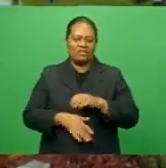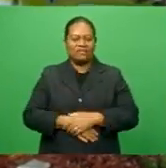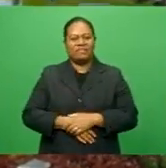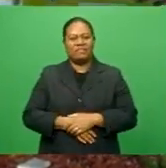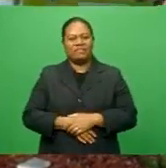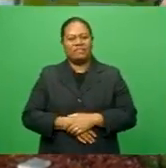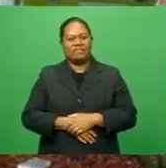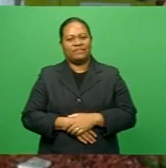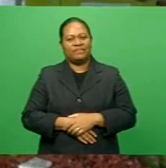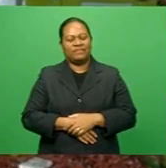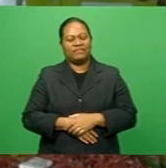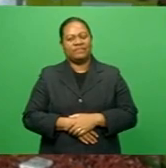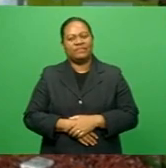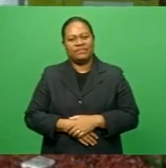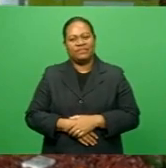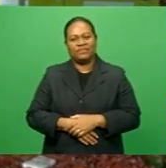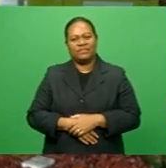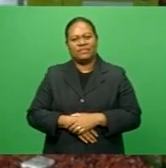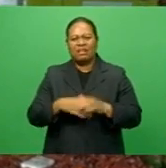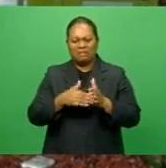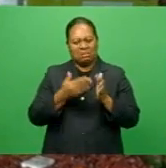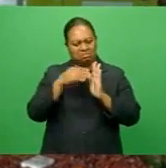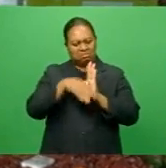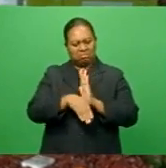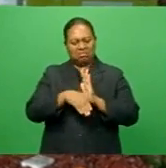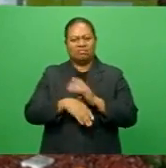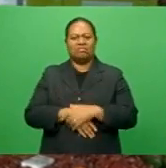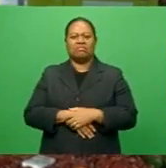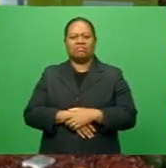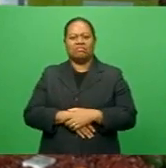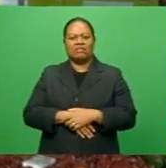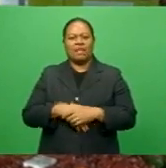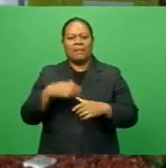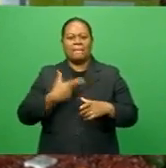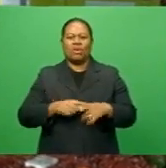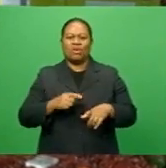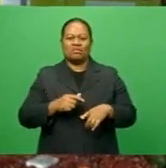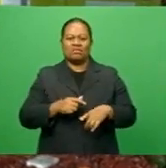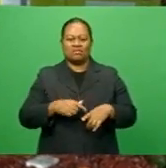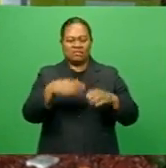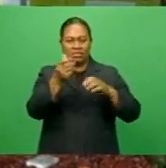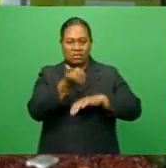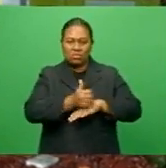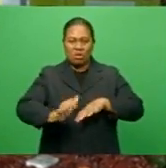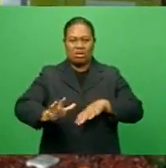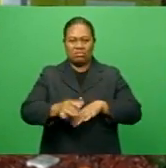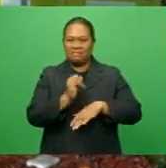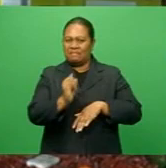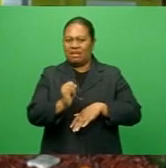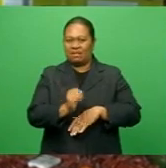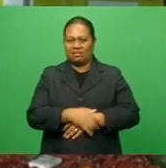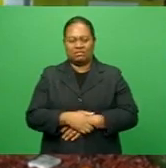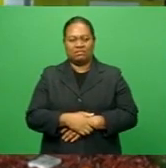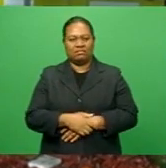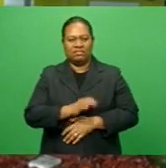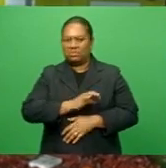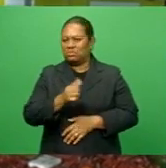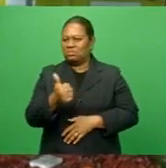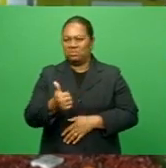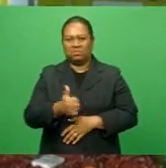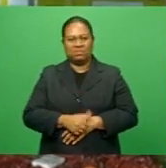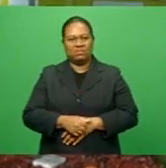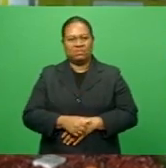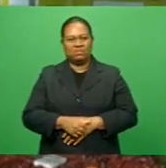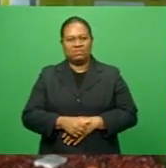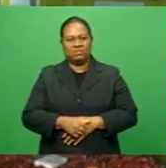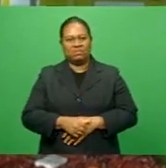of dropped because the field is very bad, the players can